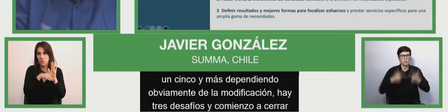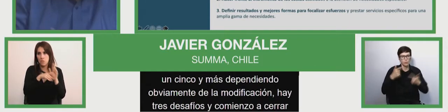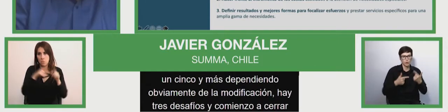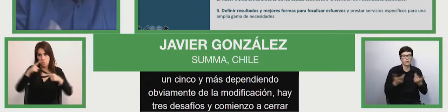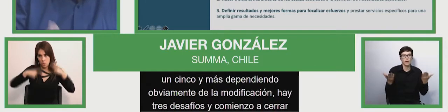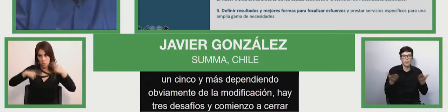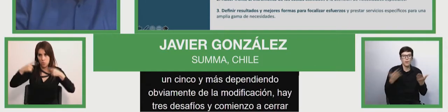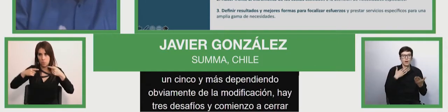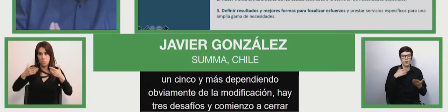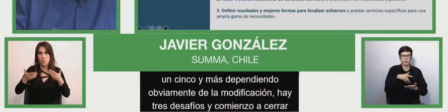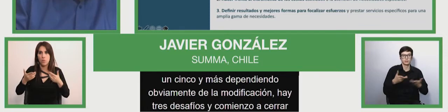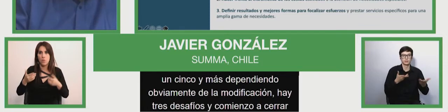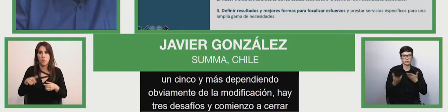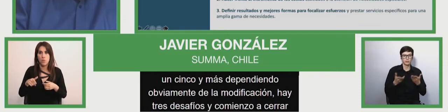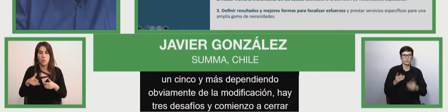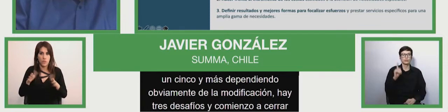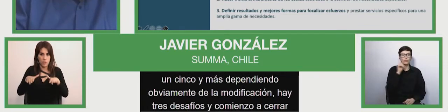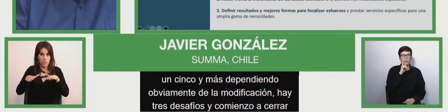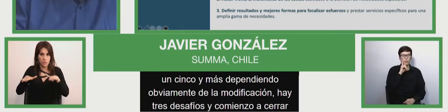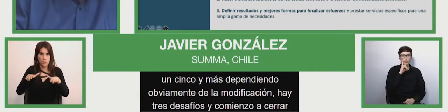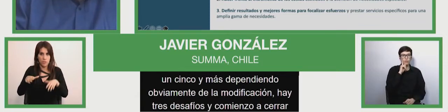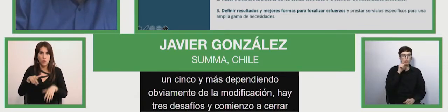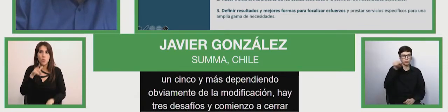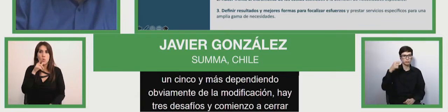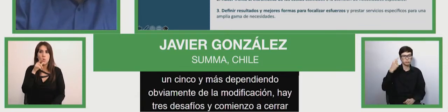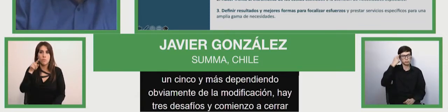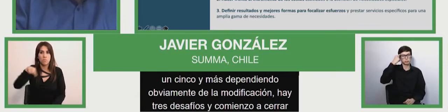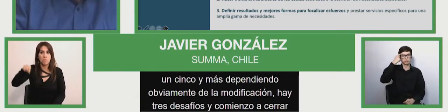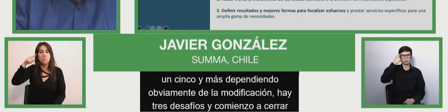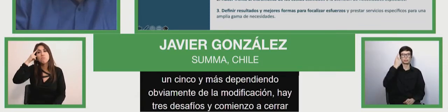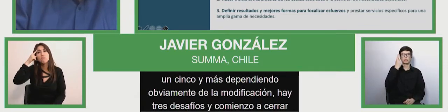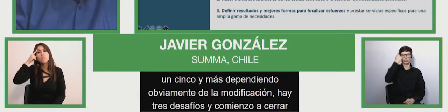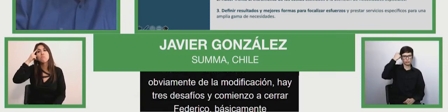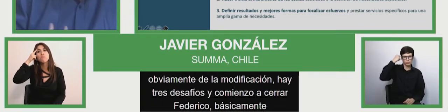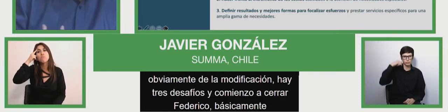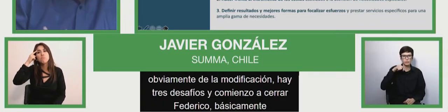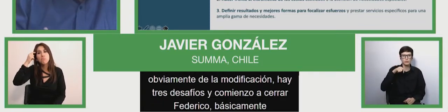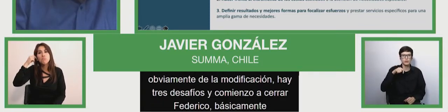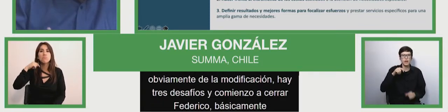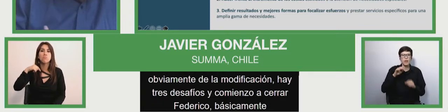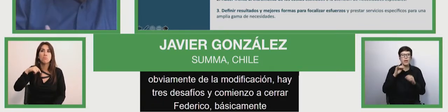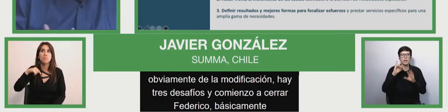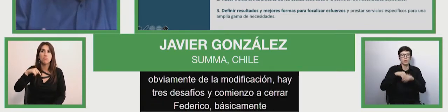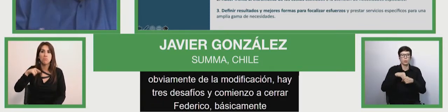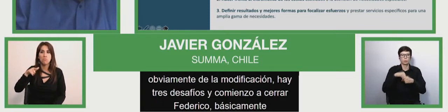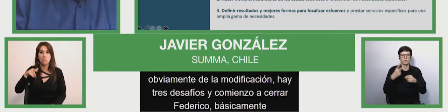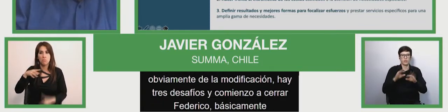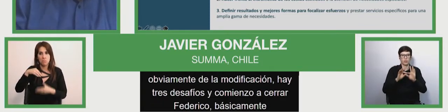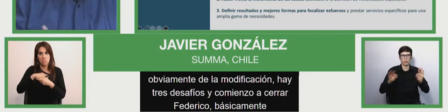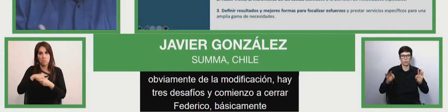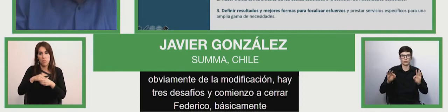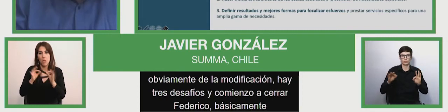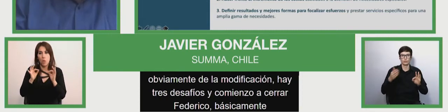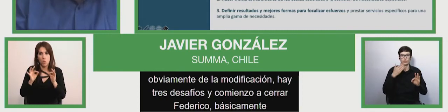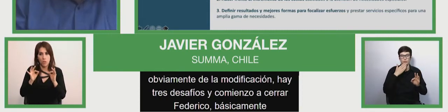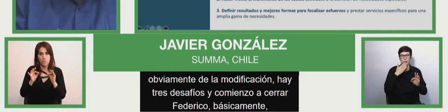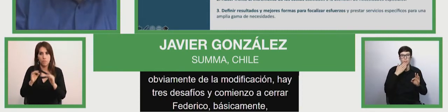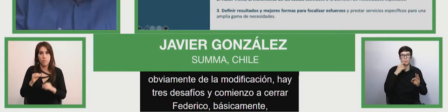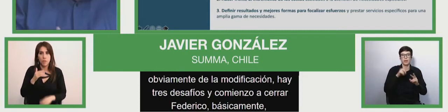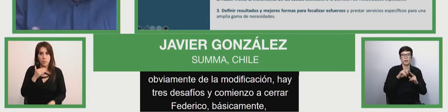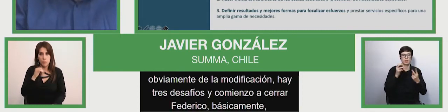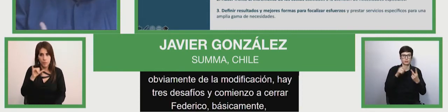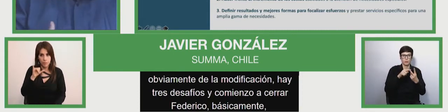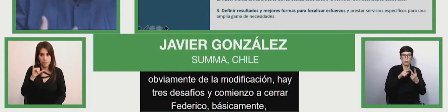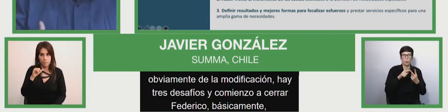they have inclusive concept of inclusion, and this affects costs.